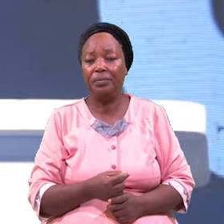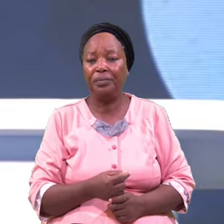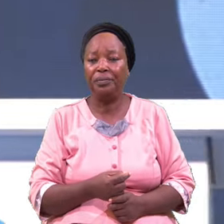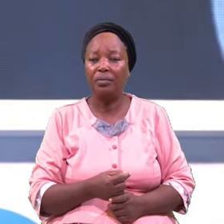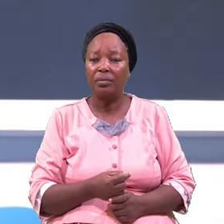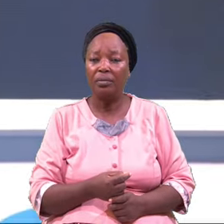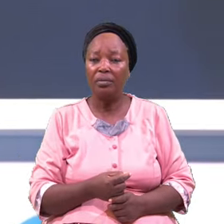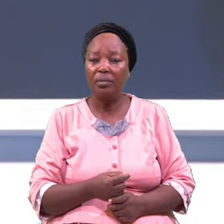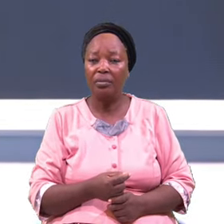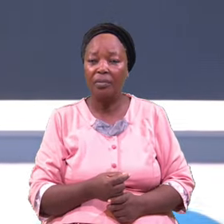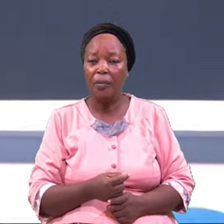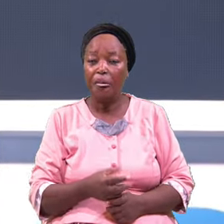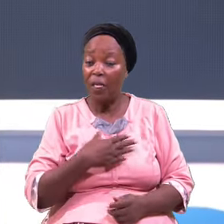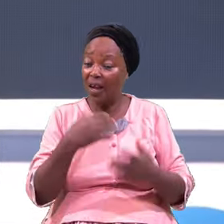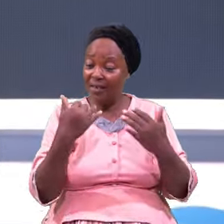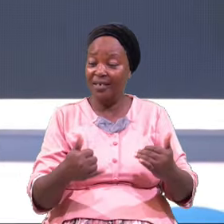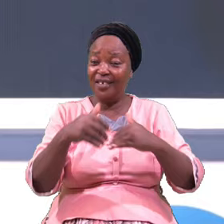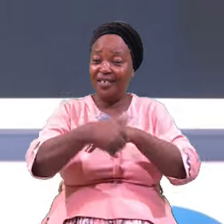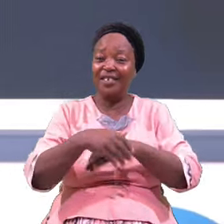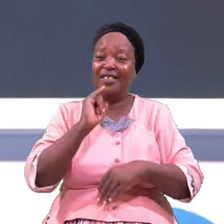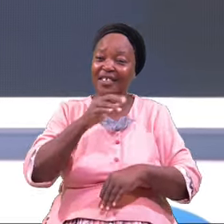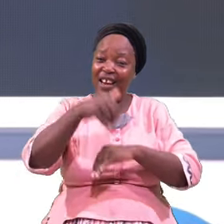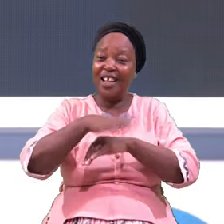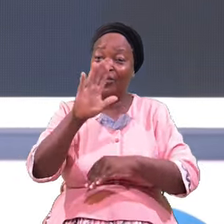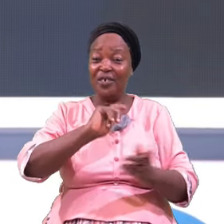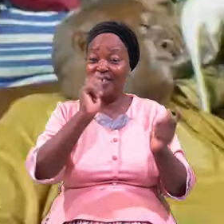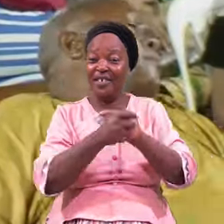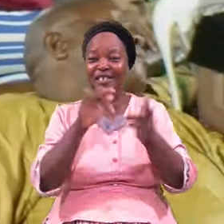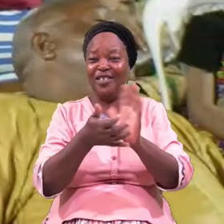And Tonight Is The Night Of Your Change